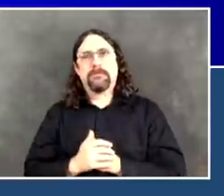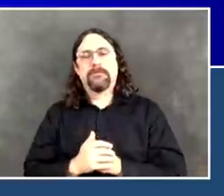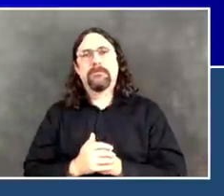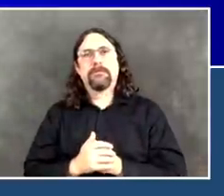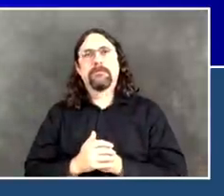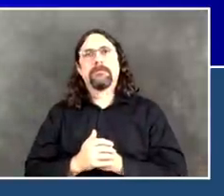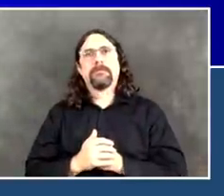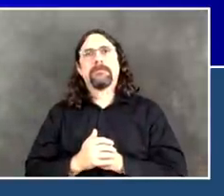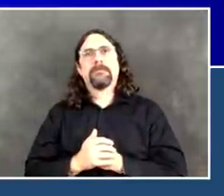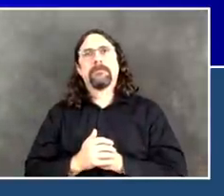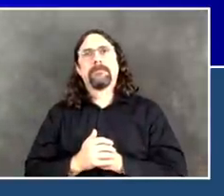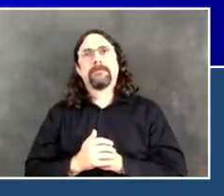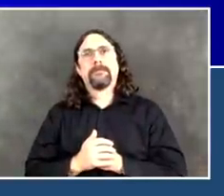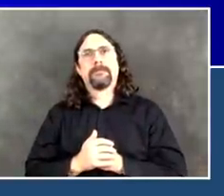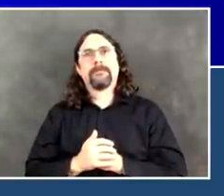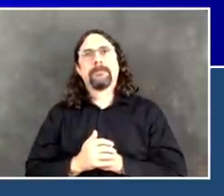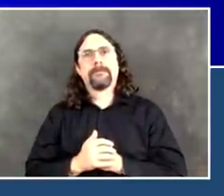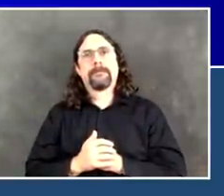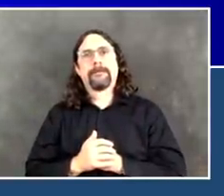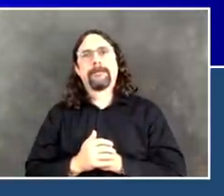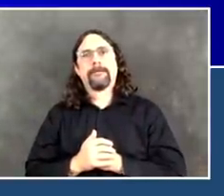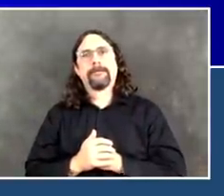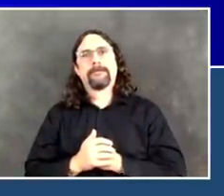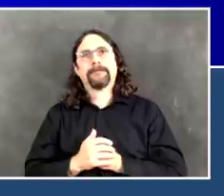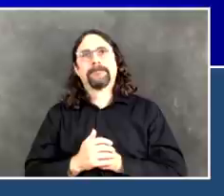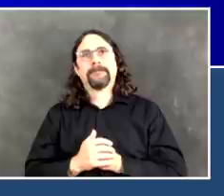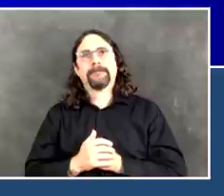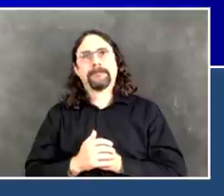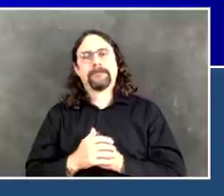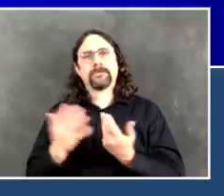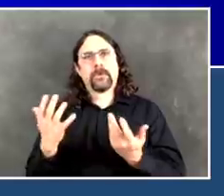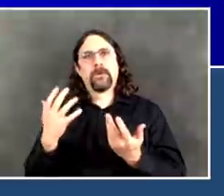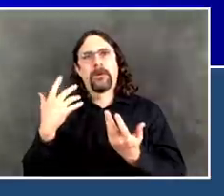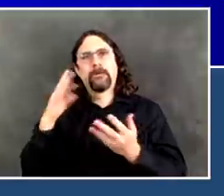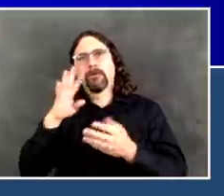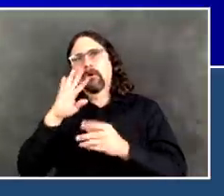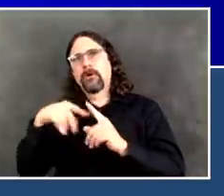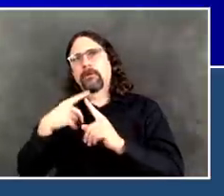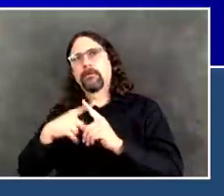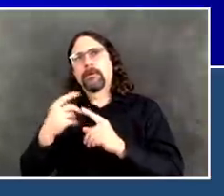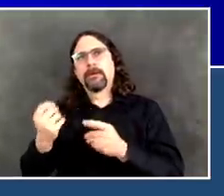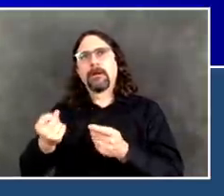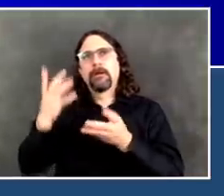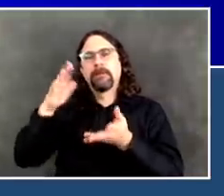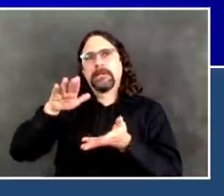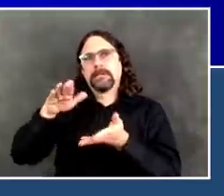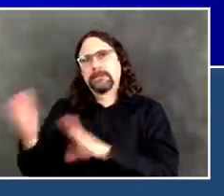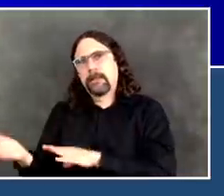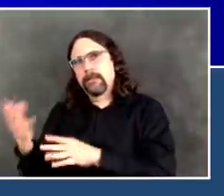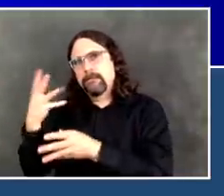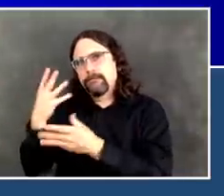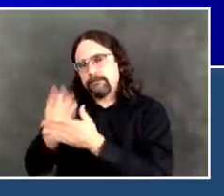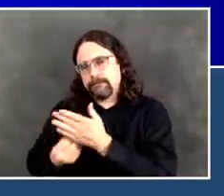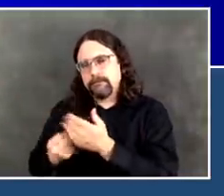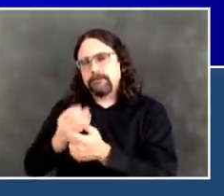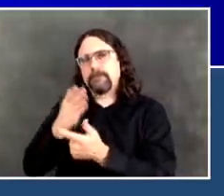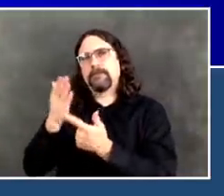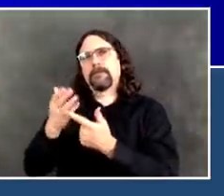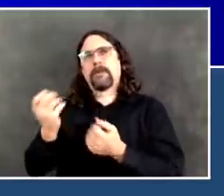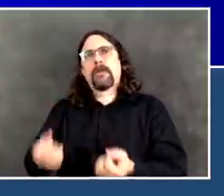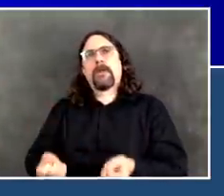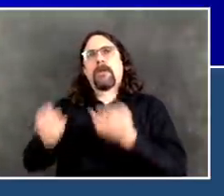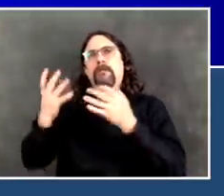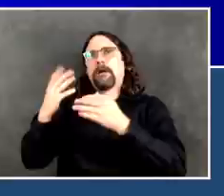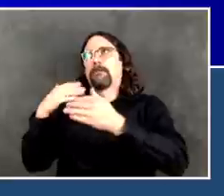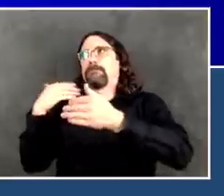Think about how much the hospitals had to do just to hold on. All those ICU beds they added, all the personnel they brought in, all the doctors